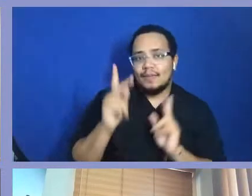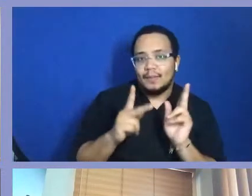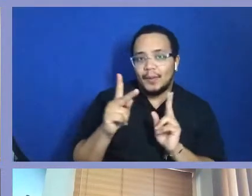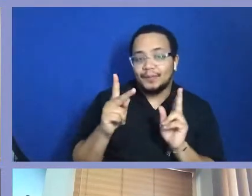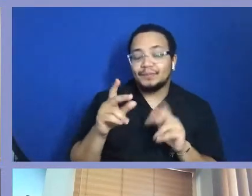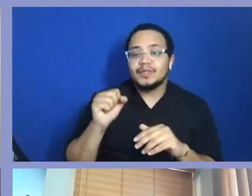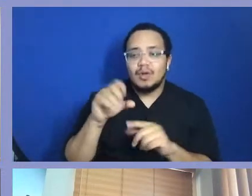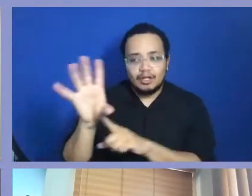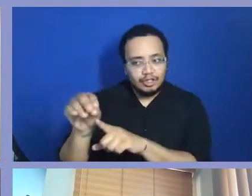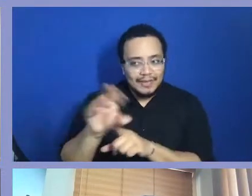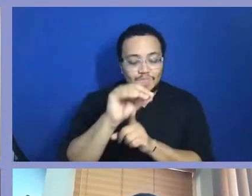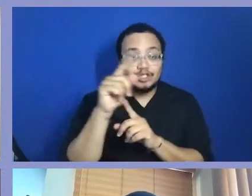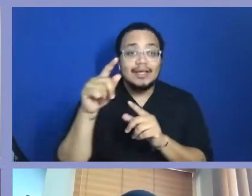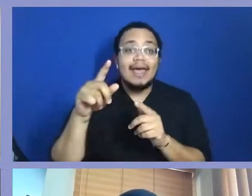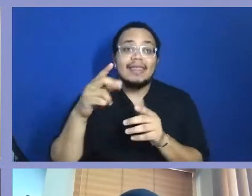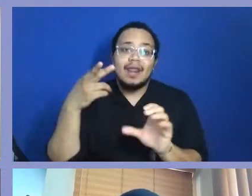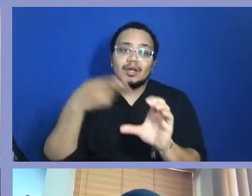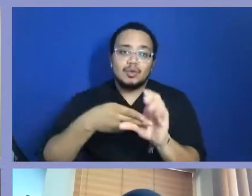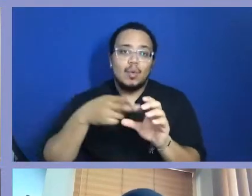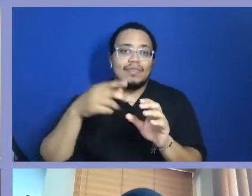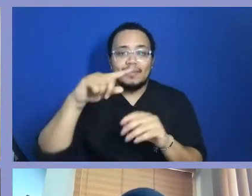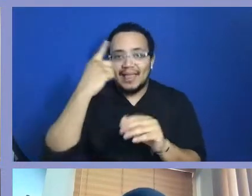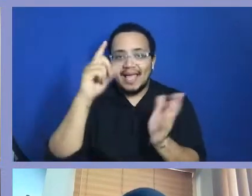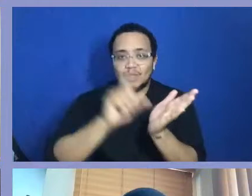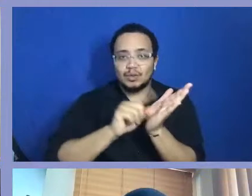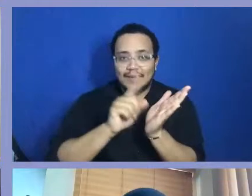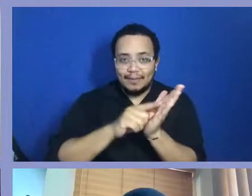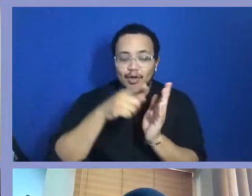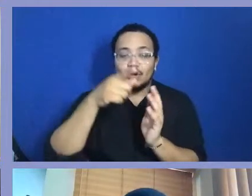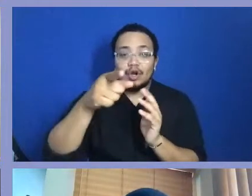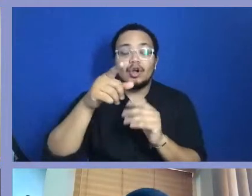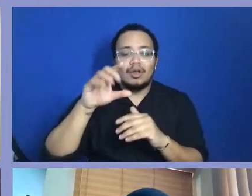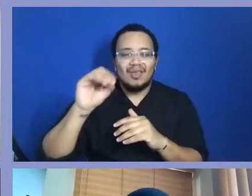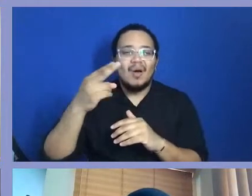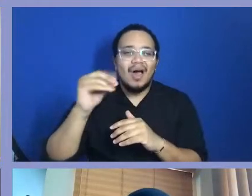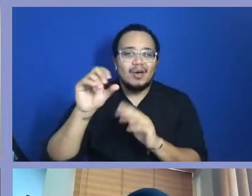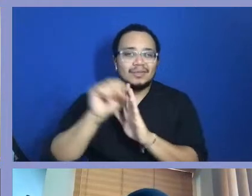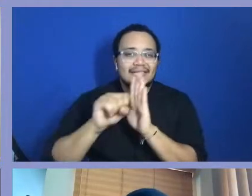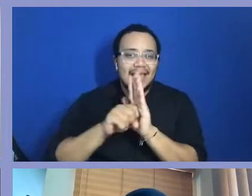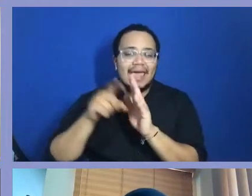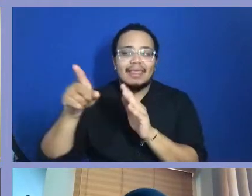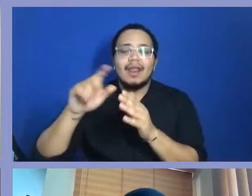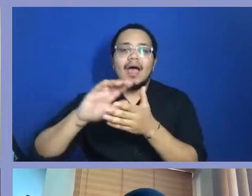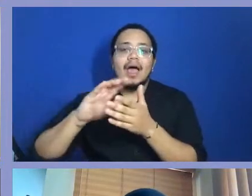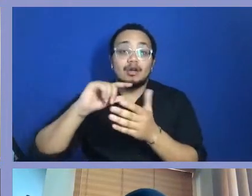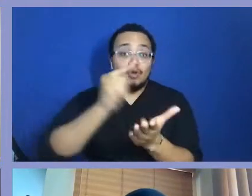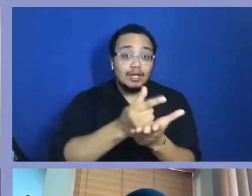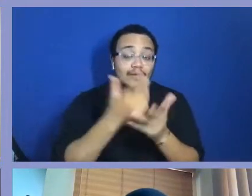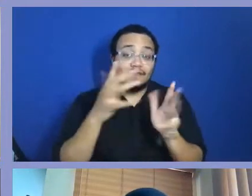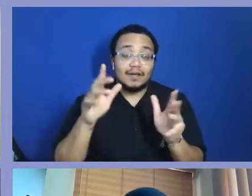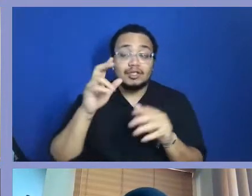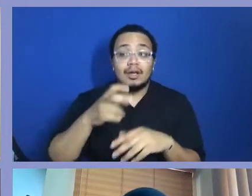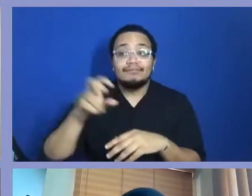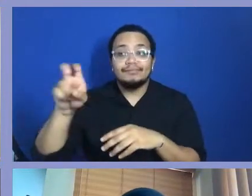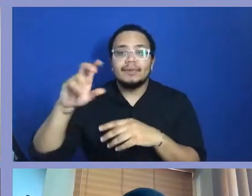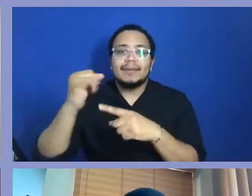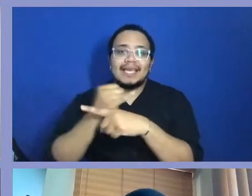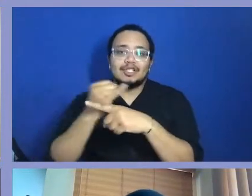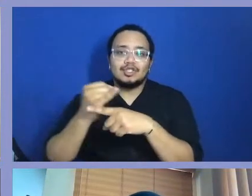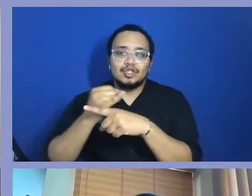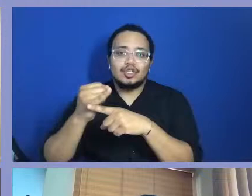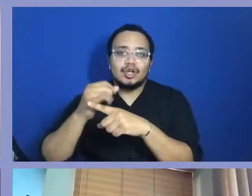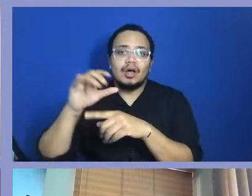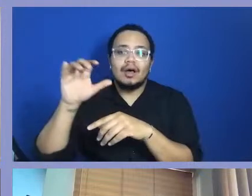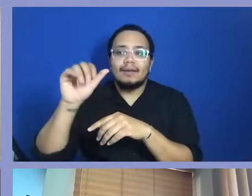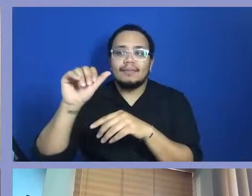And when I graduated from Ohio State, I was interning at the Associated Press. I didn't want to stay in the Midwest. Didn't want to go further